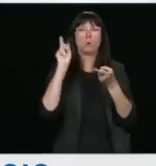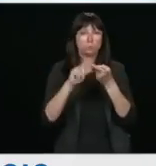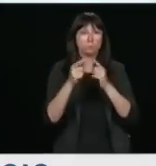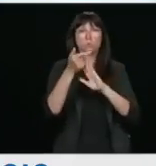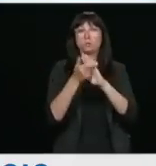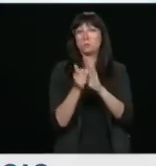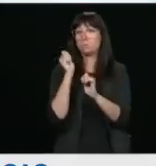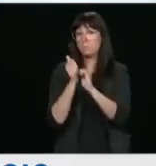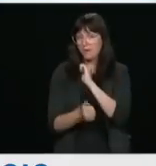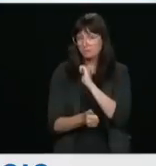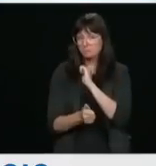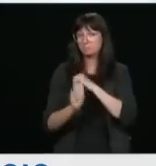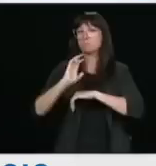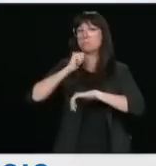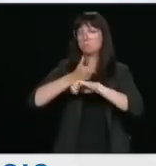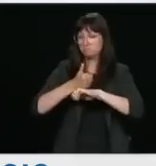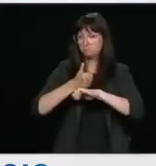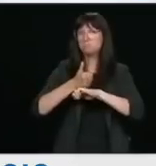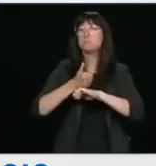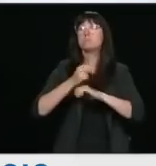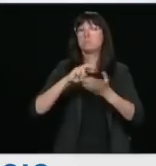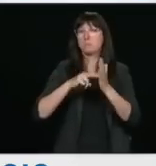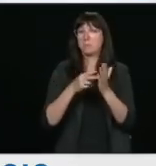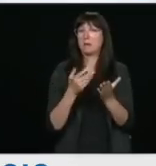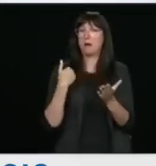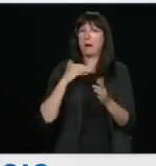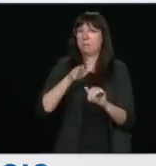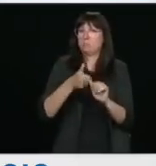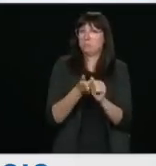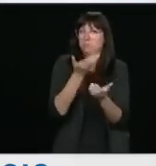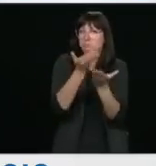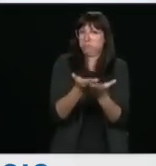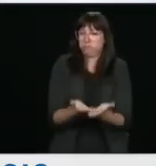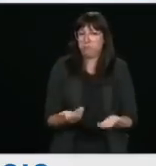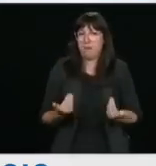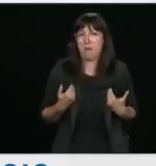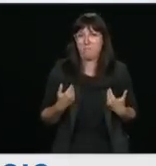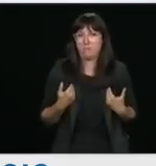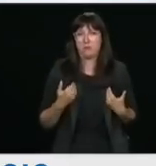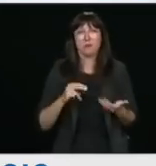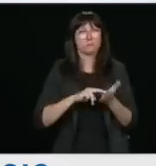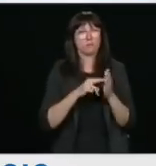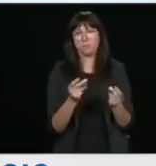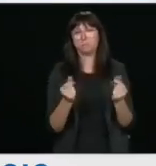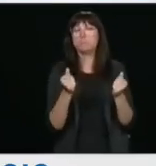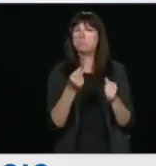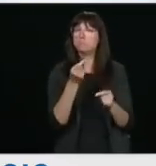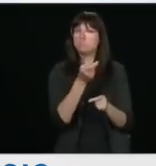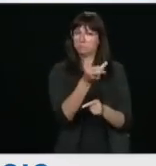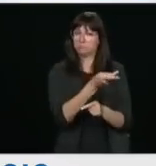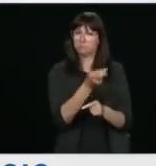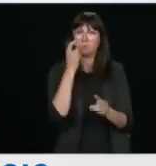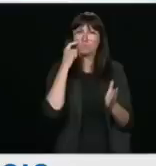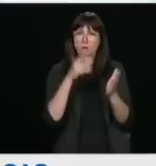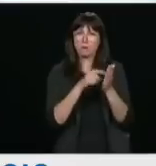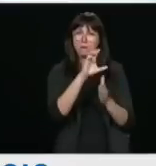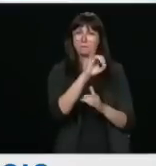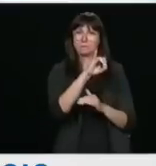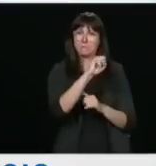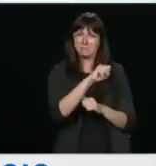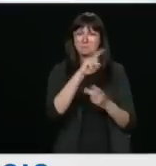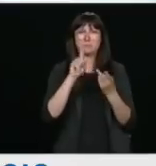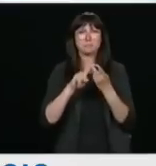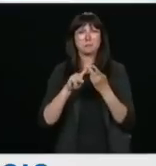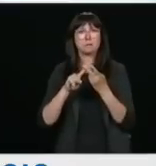to establish that justification. And so, from the outset, I think there was an acknowledgement from the service and from justice